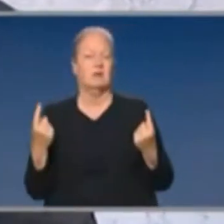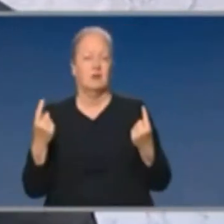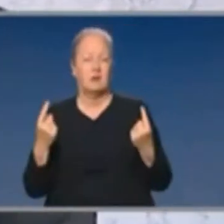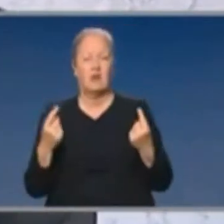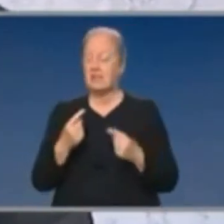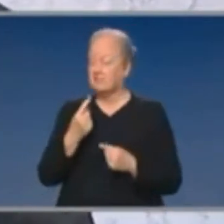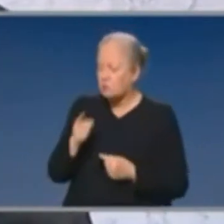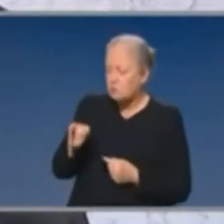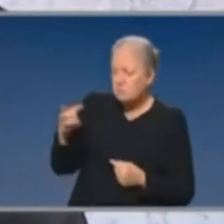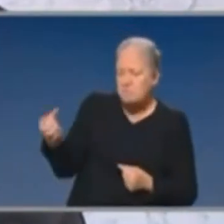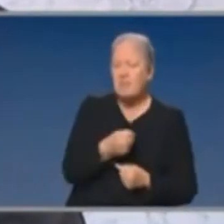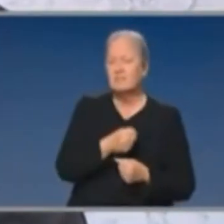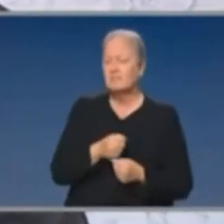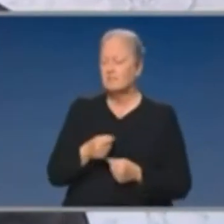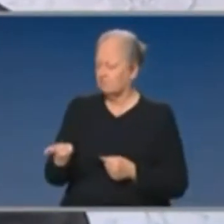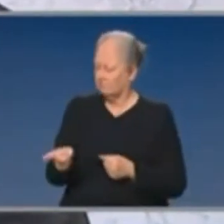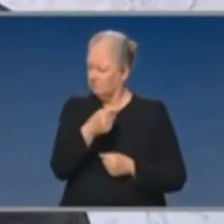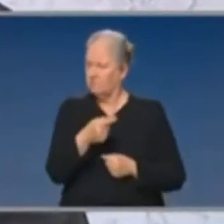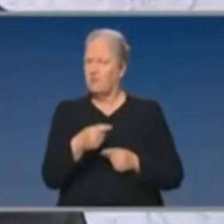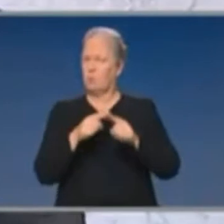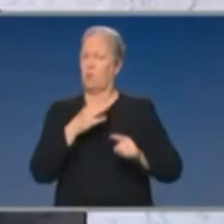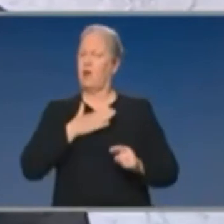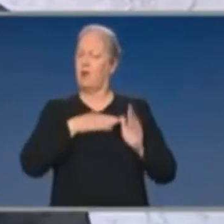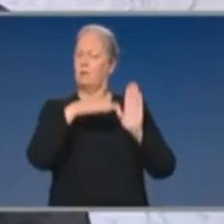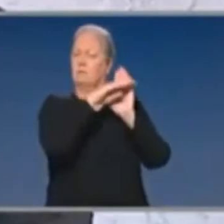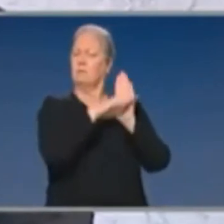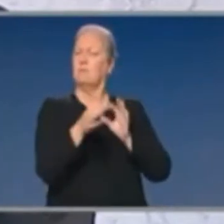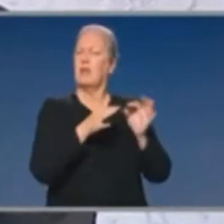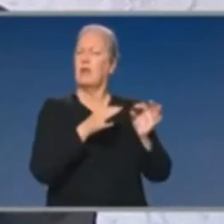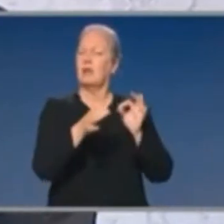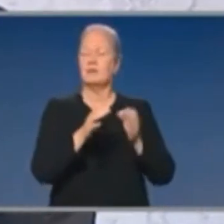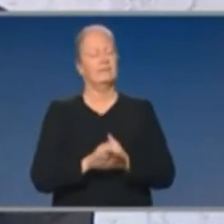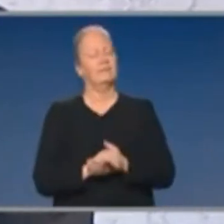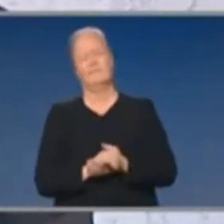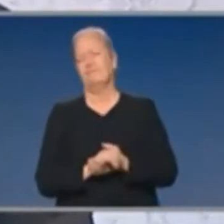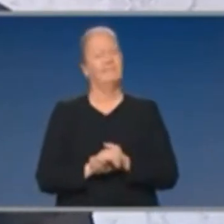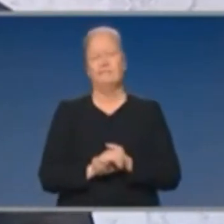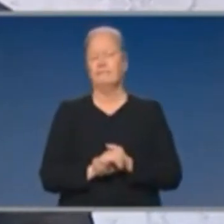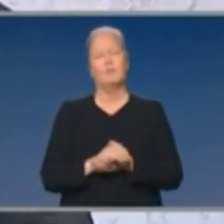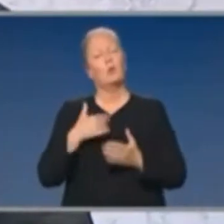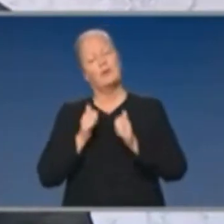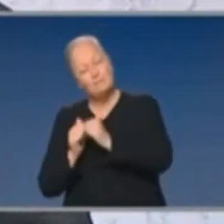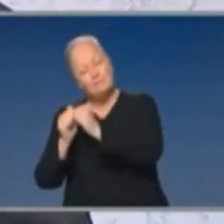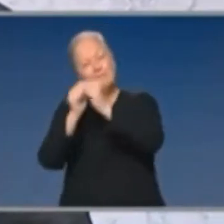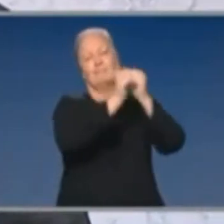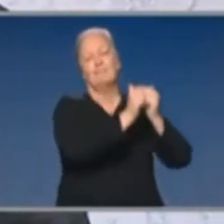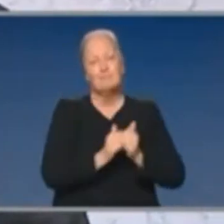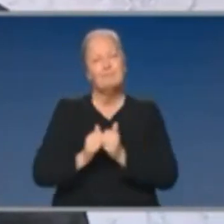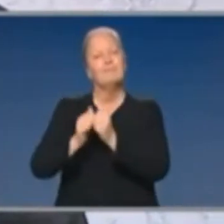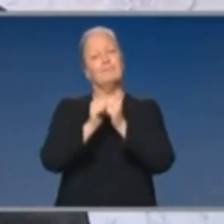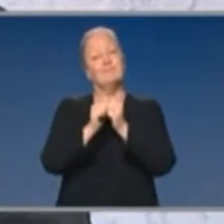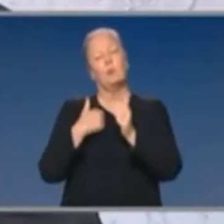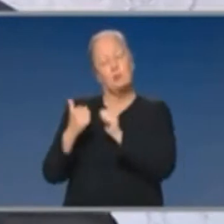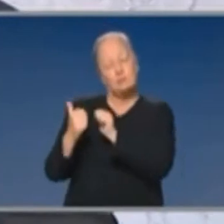tell the Victorian Government they have to follow another plan. That is not how Australia's Federation works. And so it is incumbent